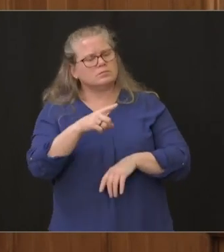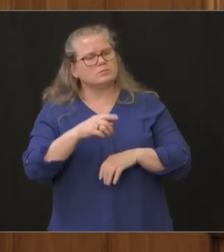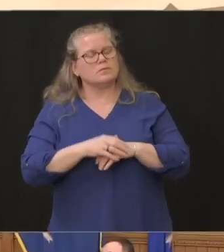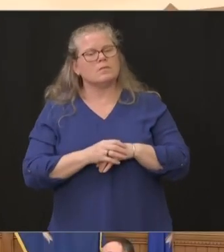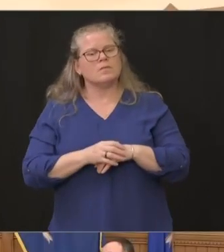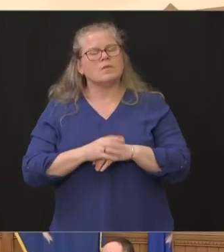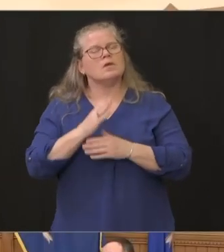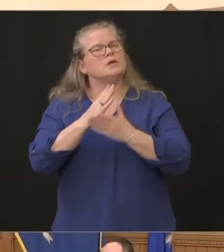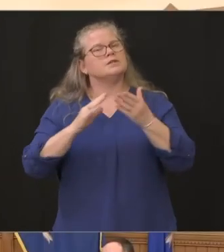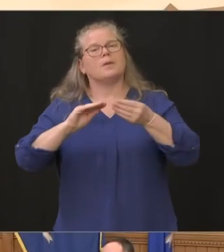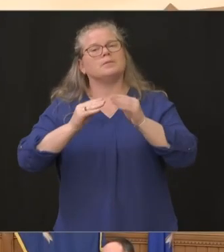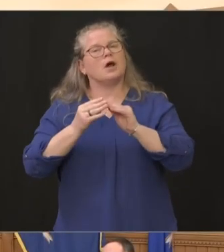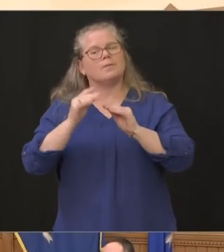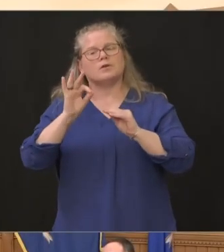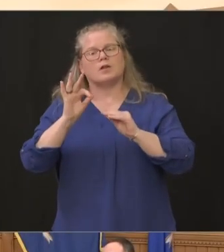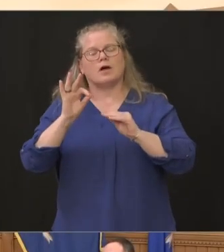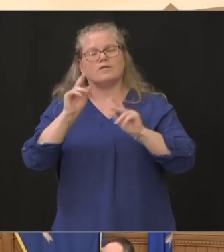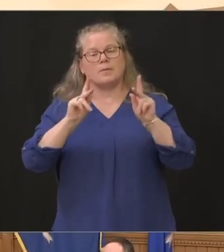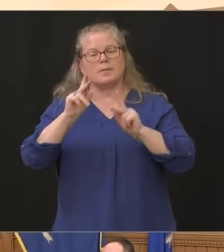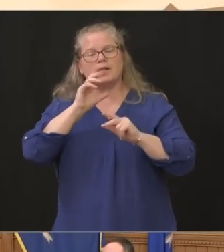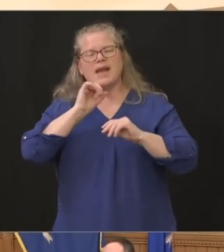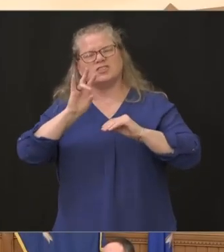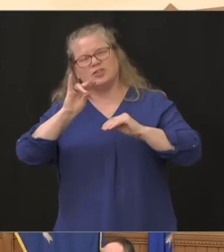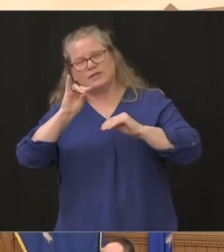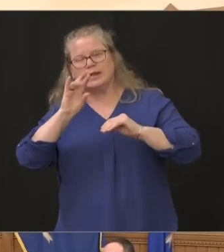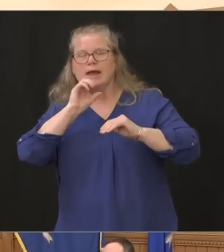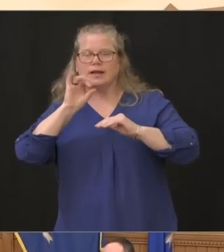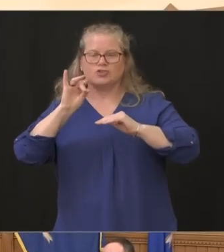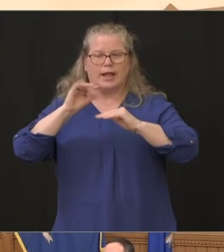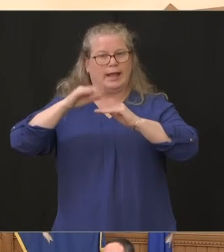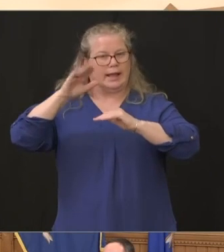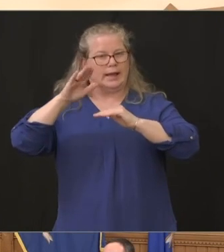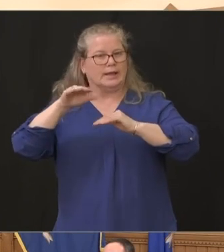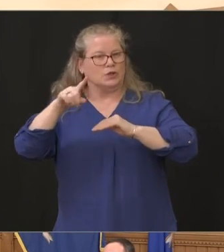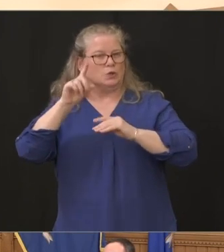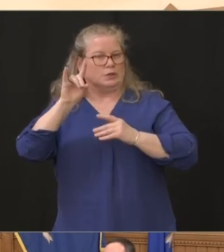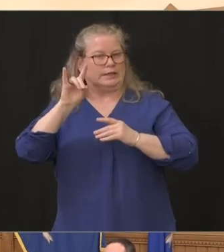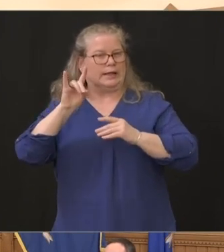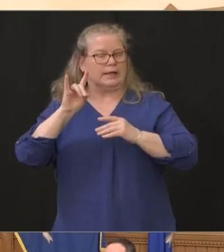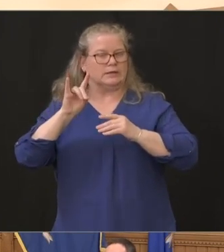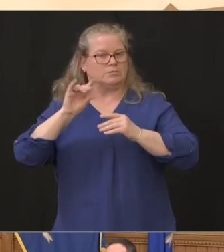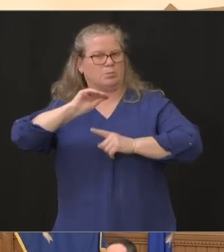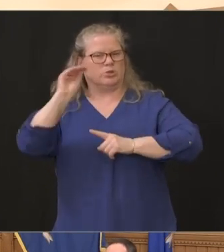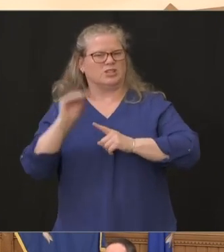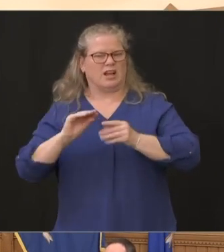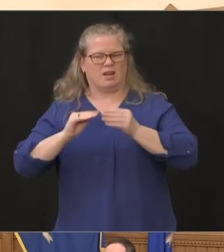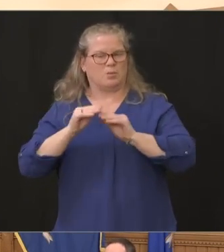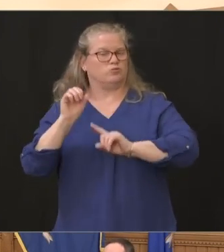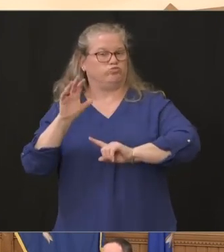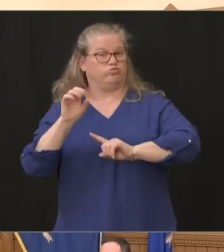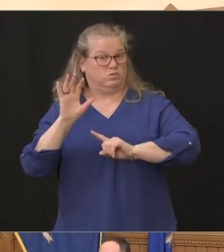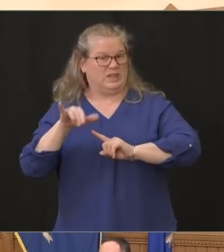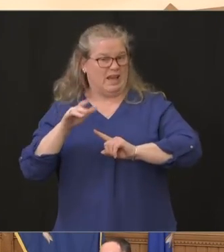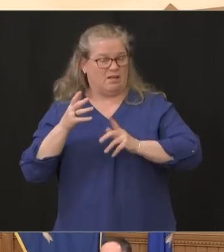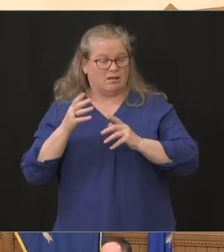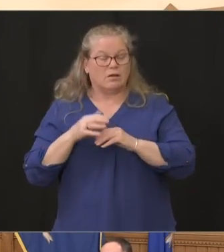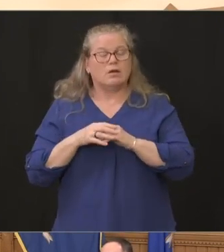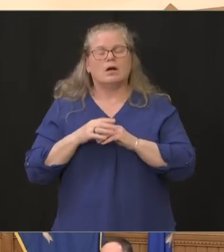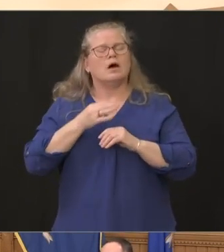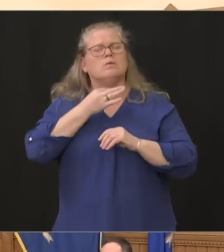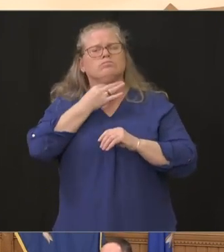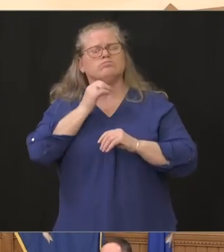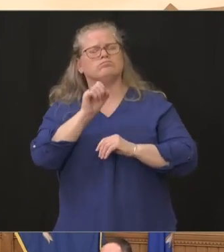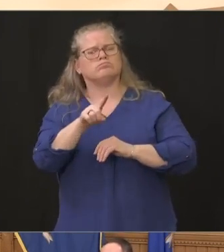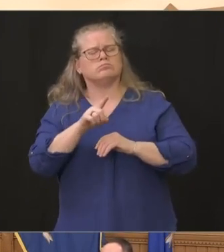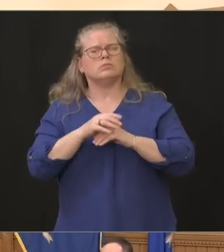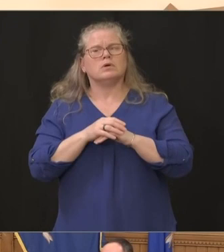obviously people above 70 above 80 you gave some percentages on that um what percentage can you tell us what percentage of of of